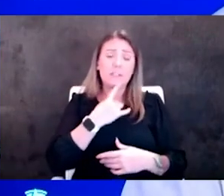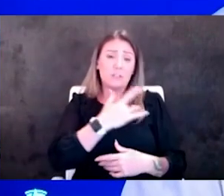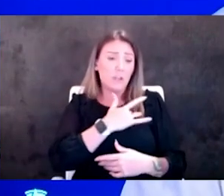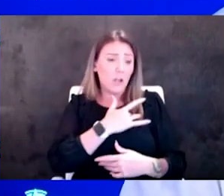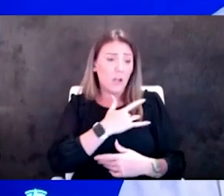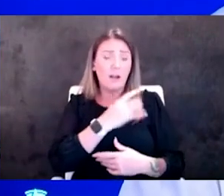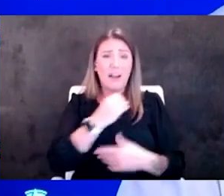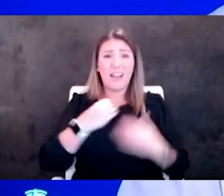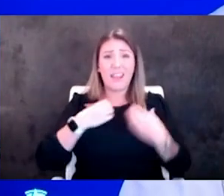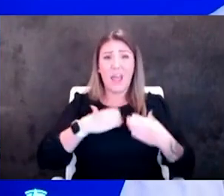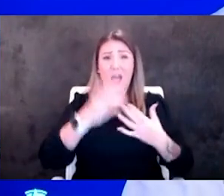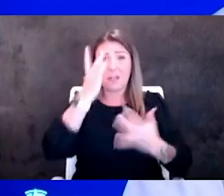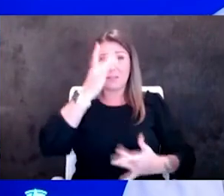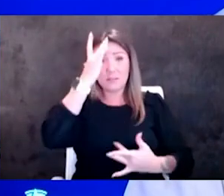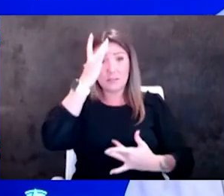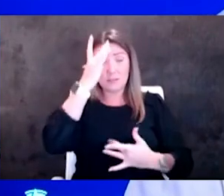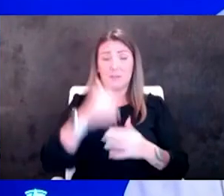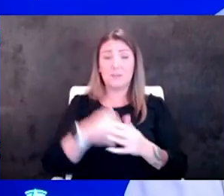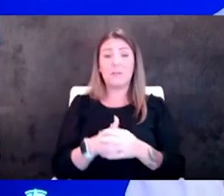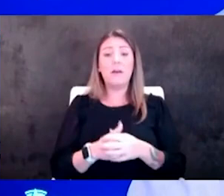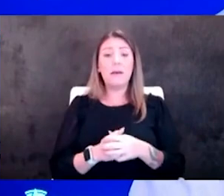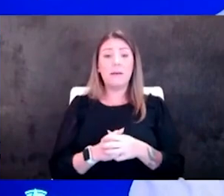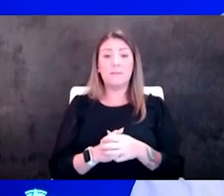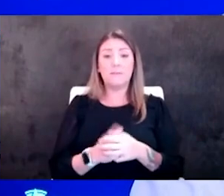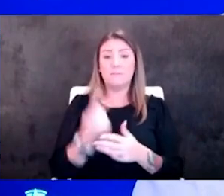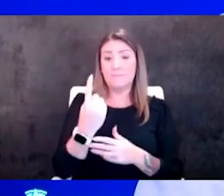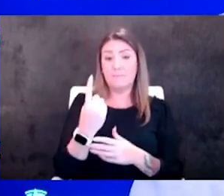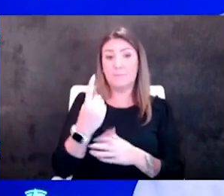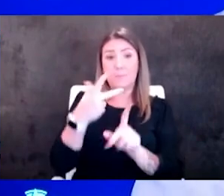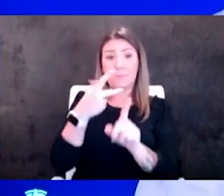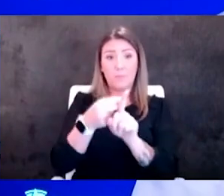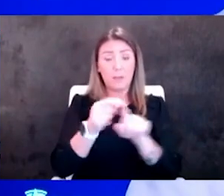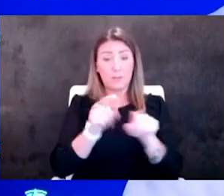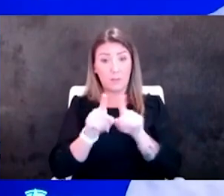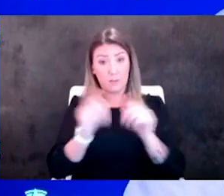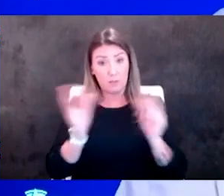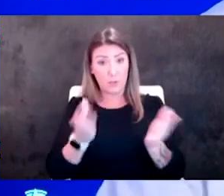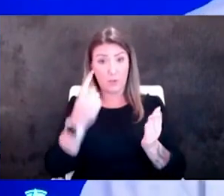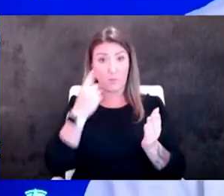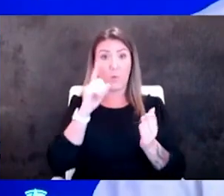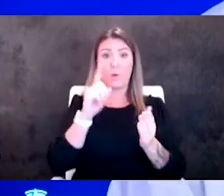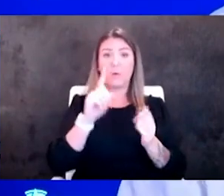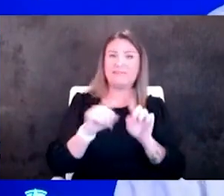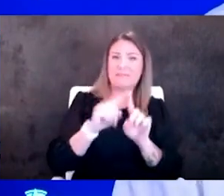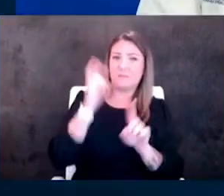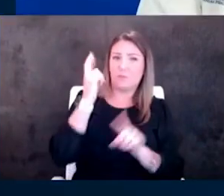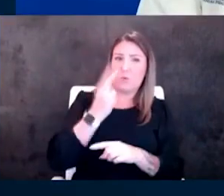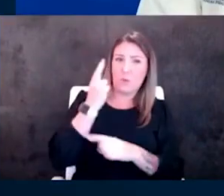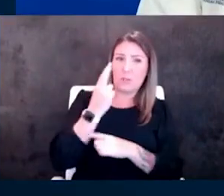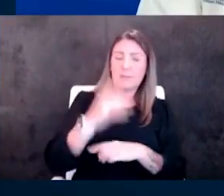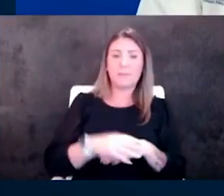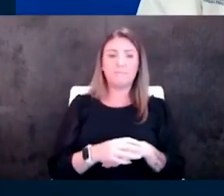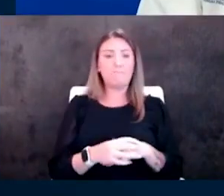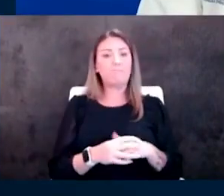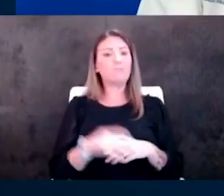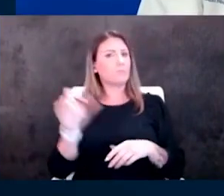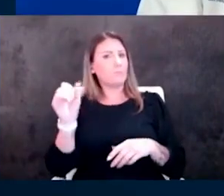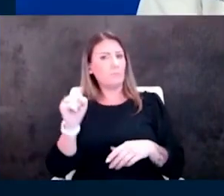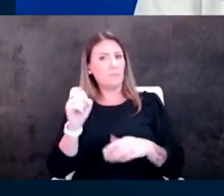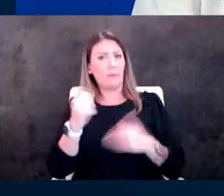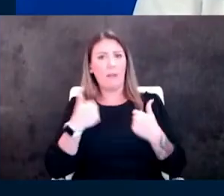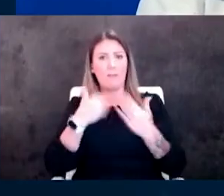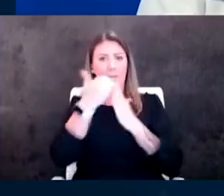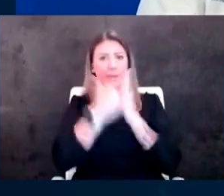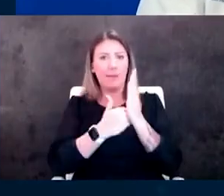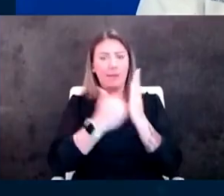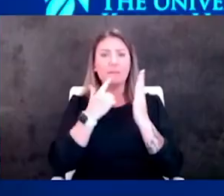some of those people uh there is one vaccinated that is also here for a different reason as well so yeah i think we got that list and it's just a